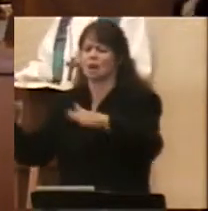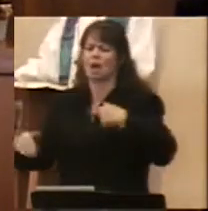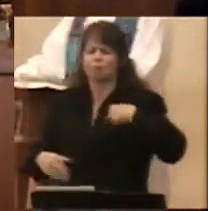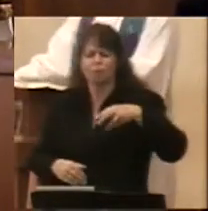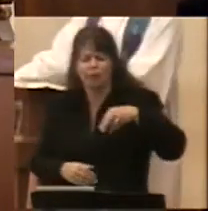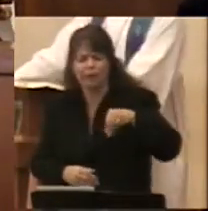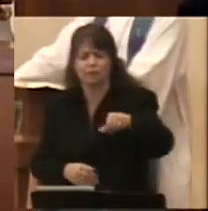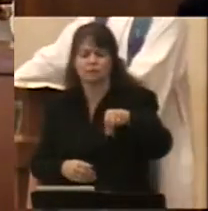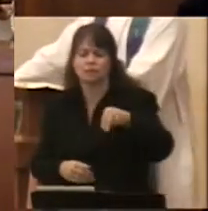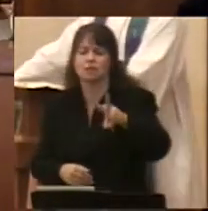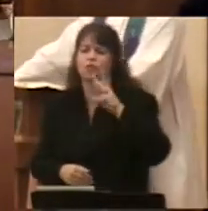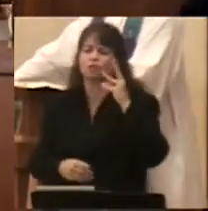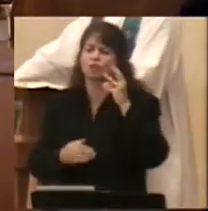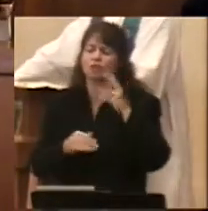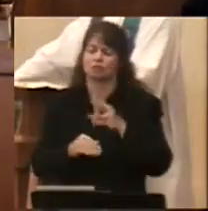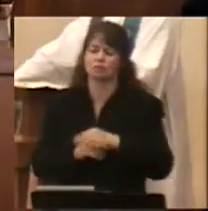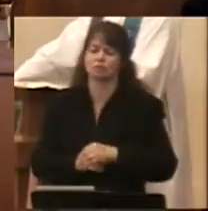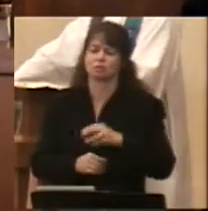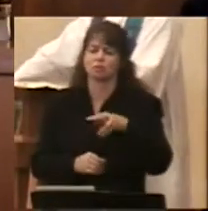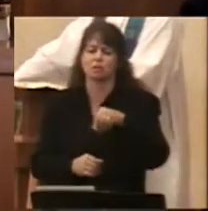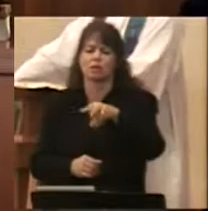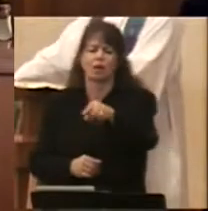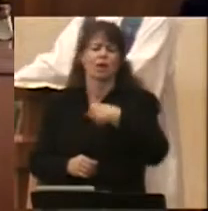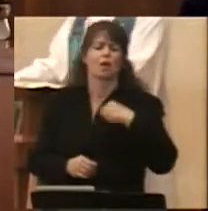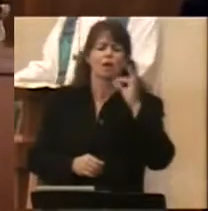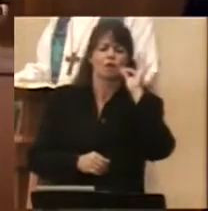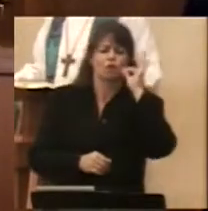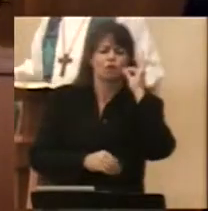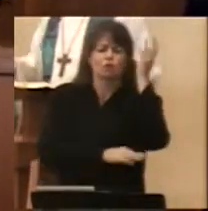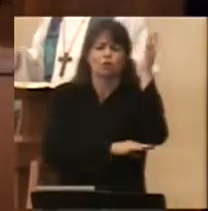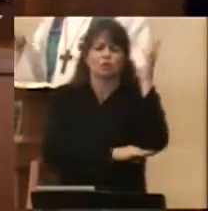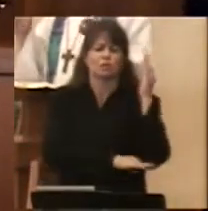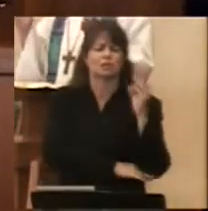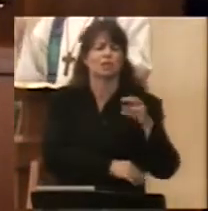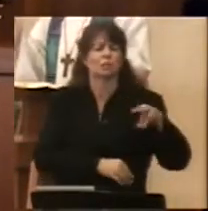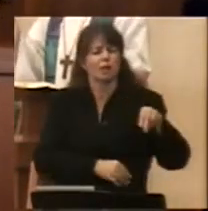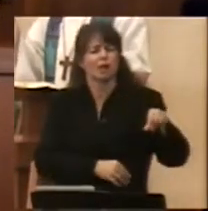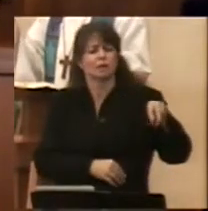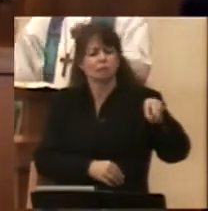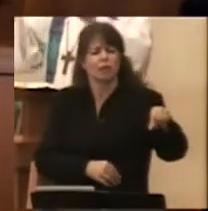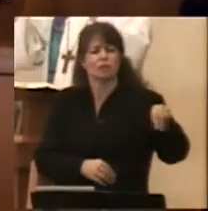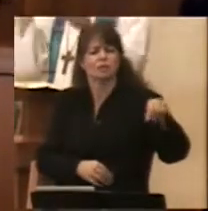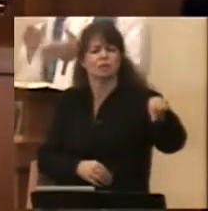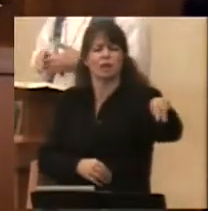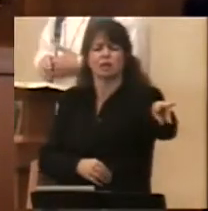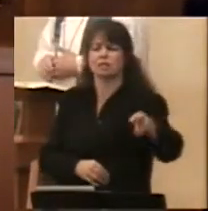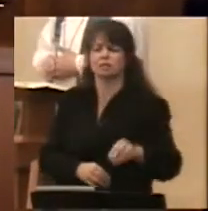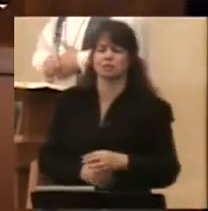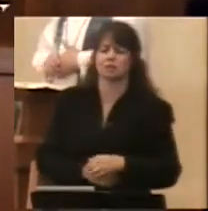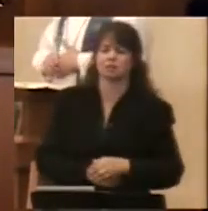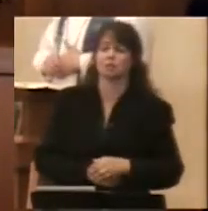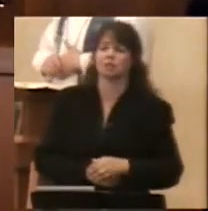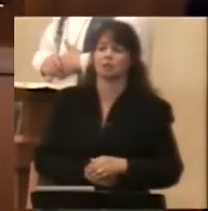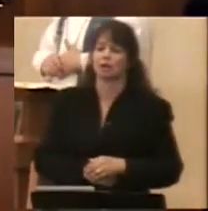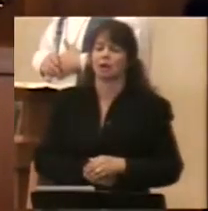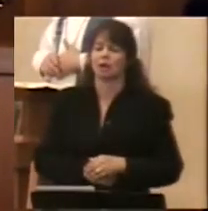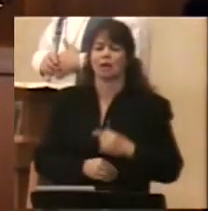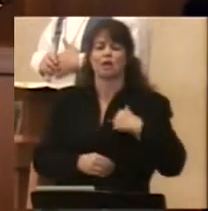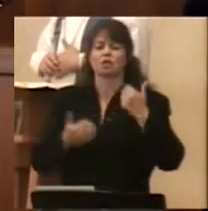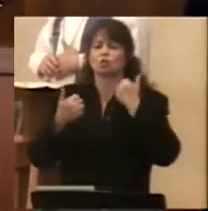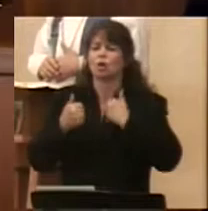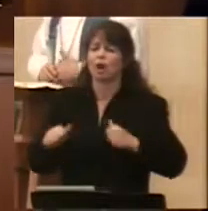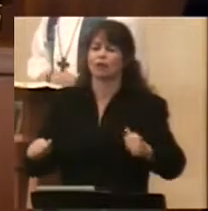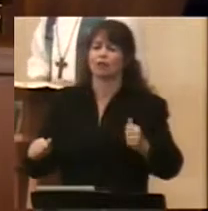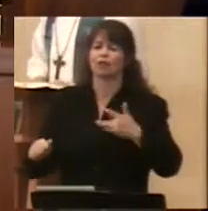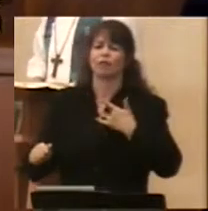made gardens and parks and planted fruit trees. And I have to say that there is something very attractive about planting a fruit tree, though I have